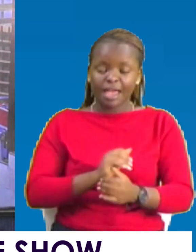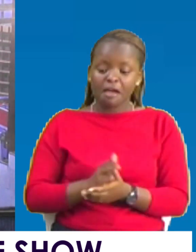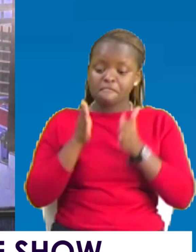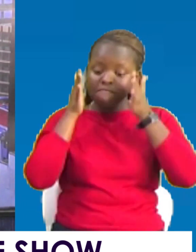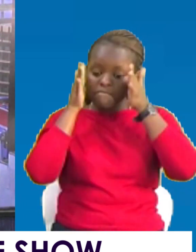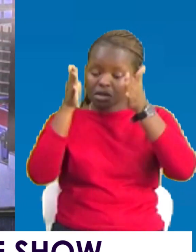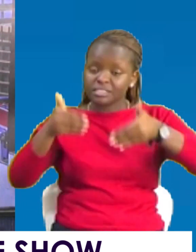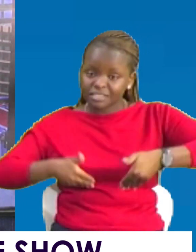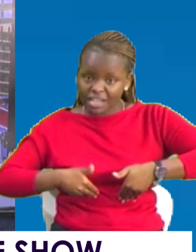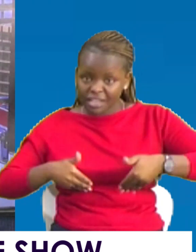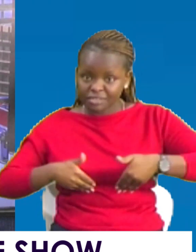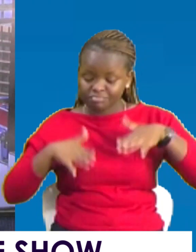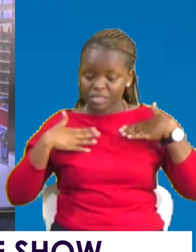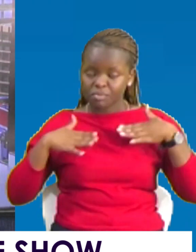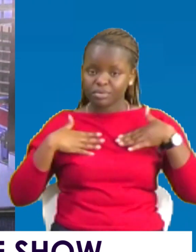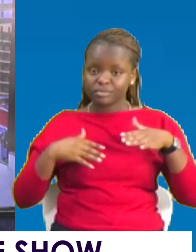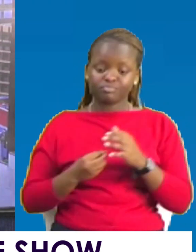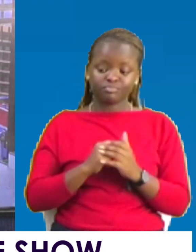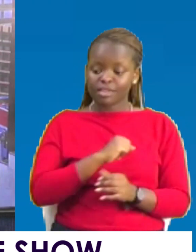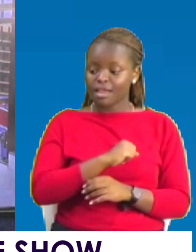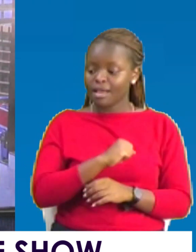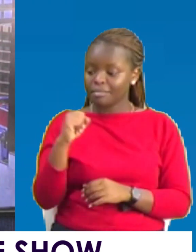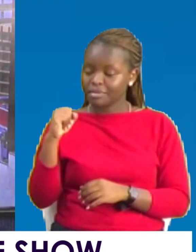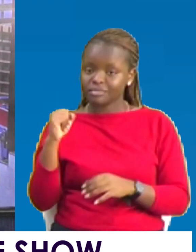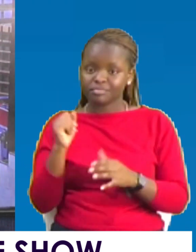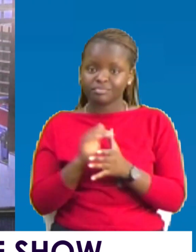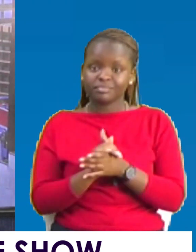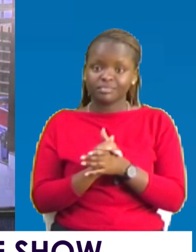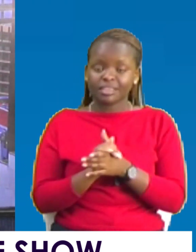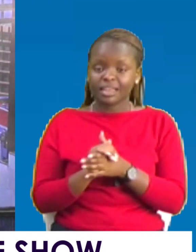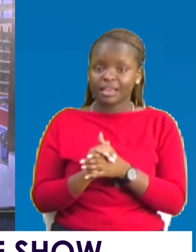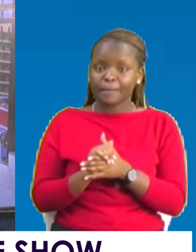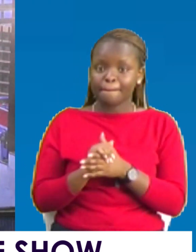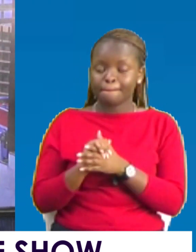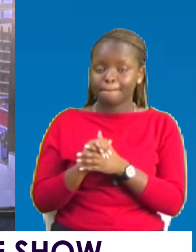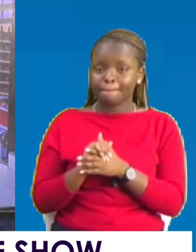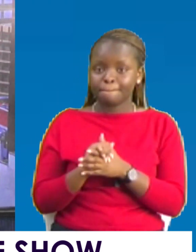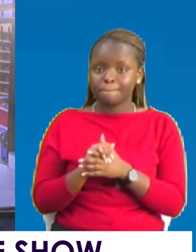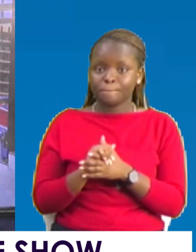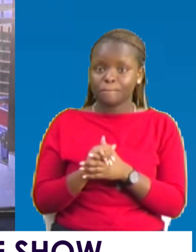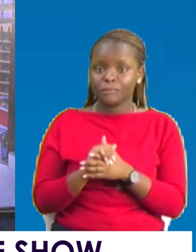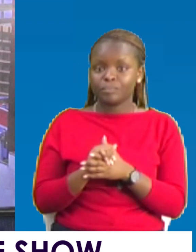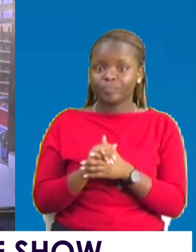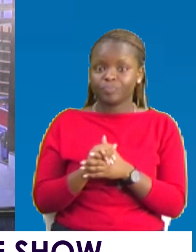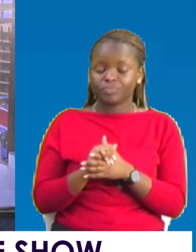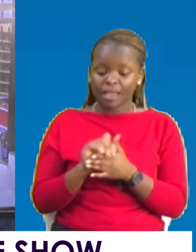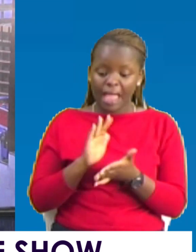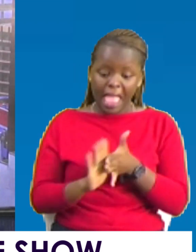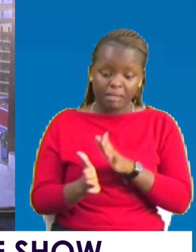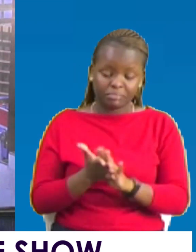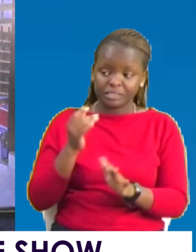the young people. Come out of your little cocoons of strife. You are fighting for empty